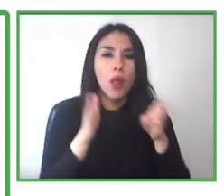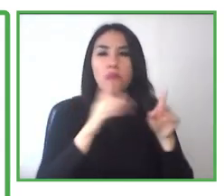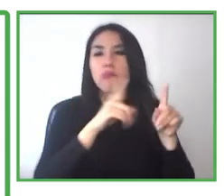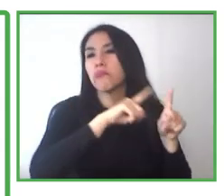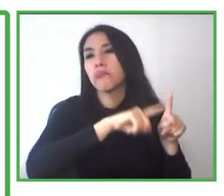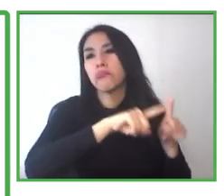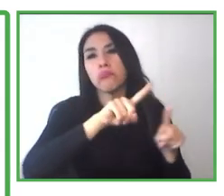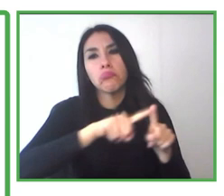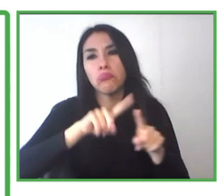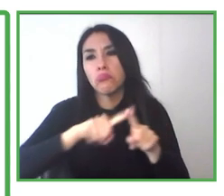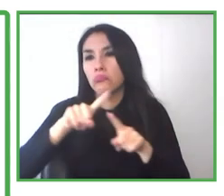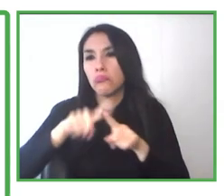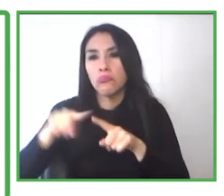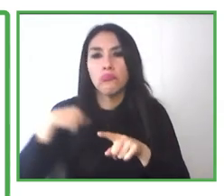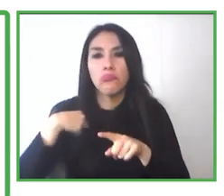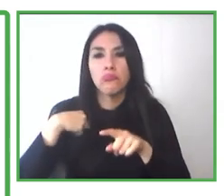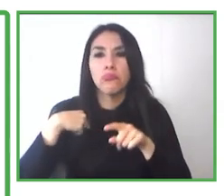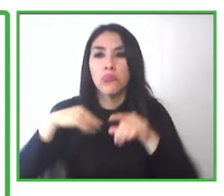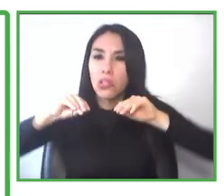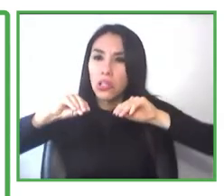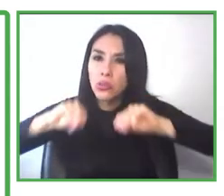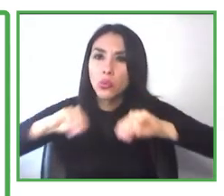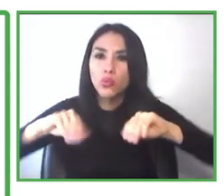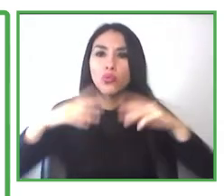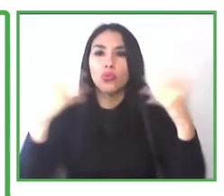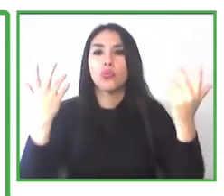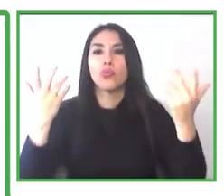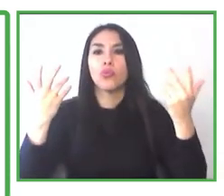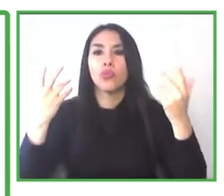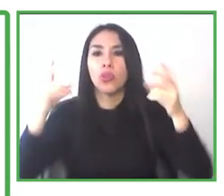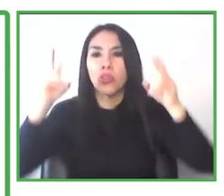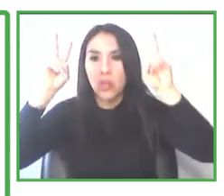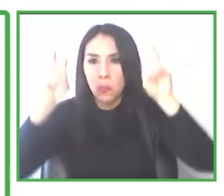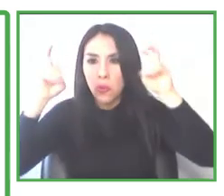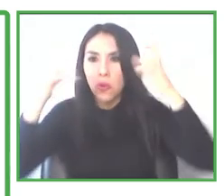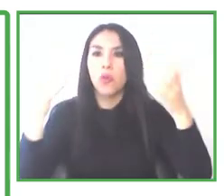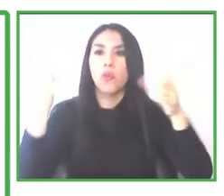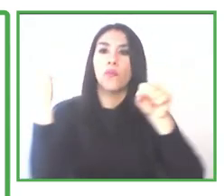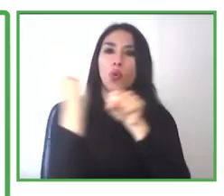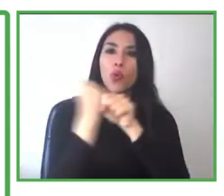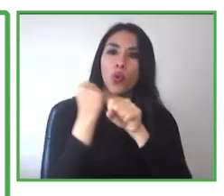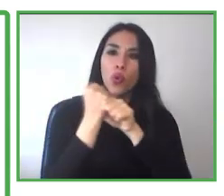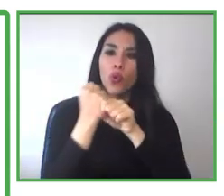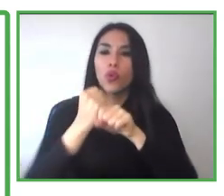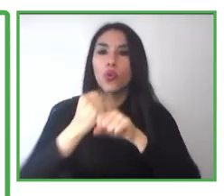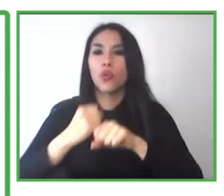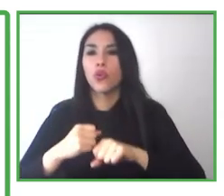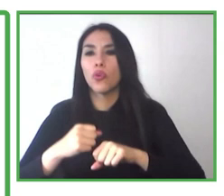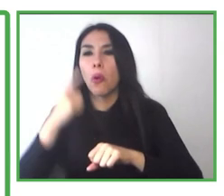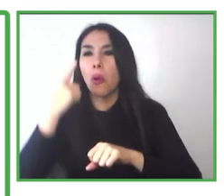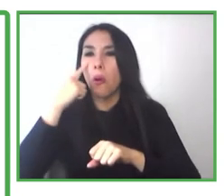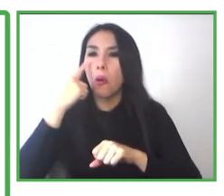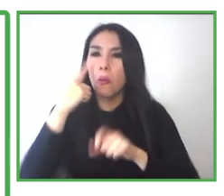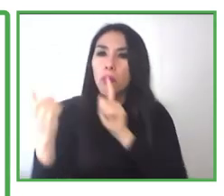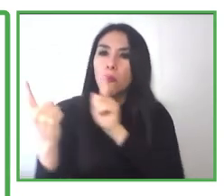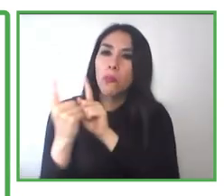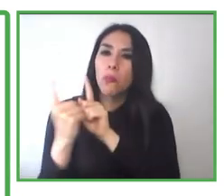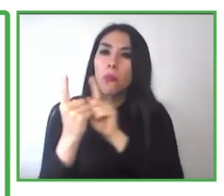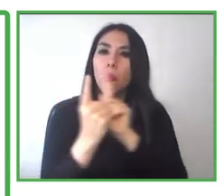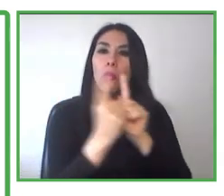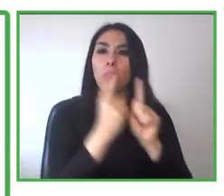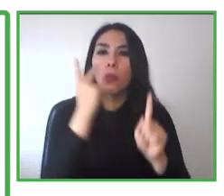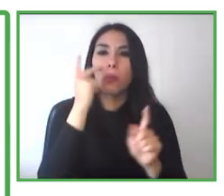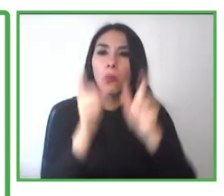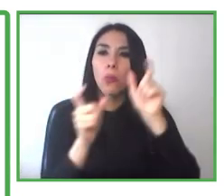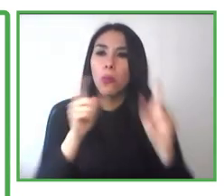a counseling department and it's very personalized system to